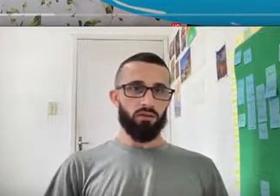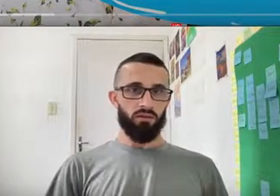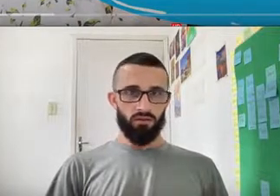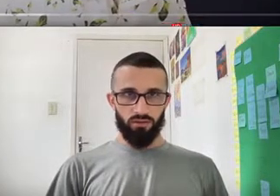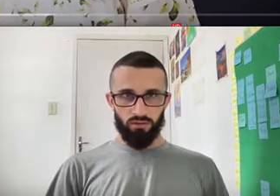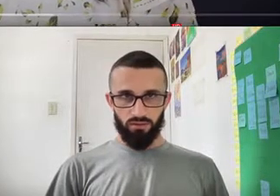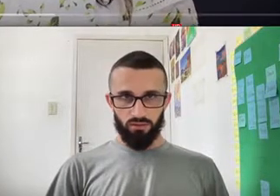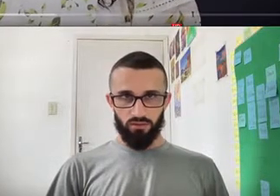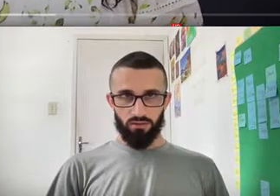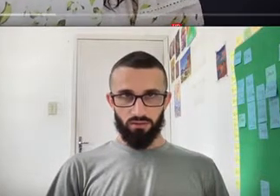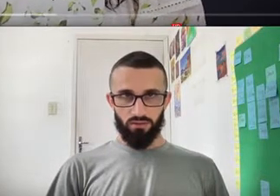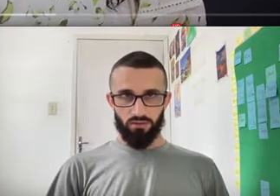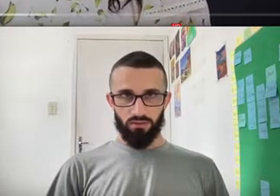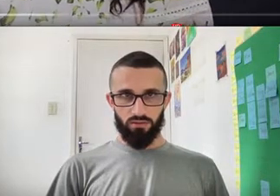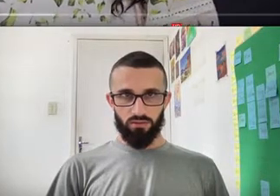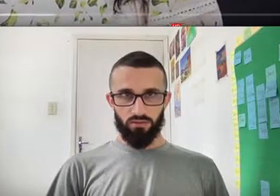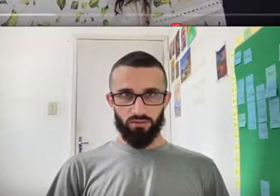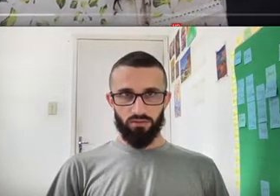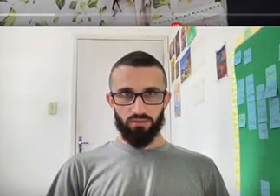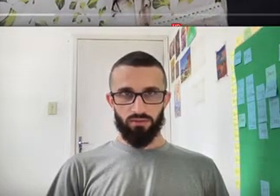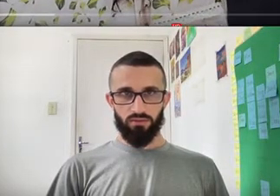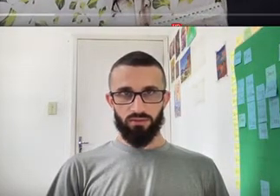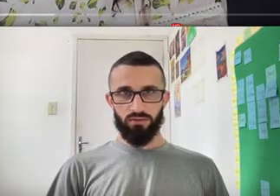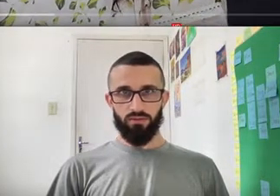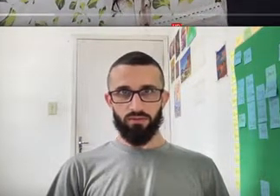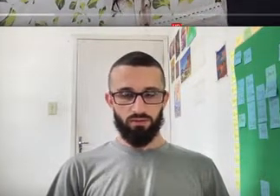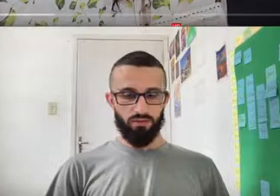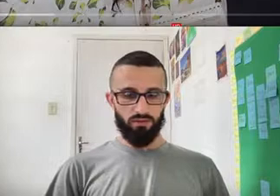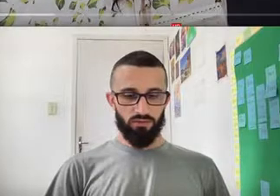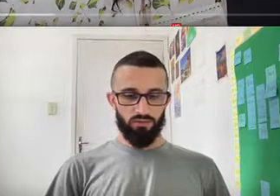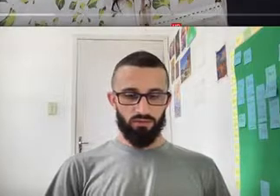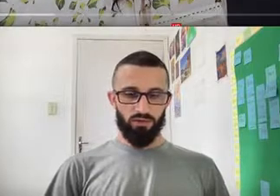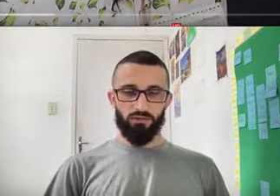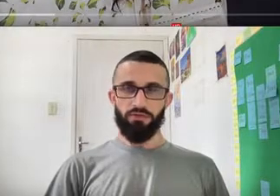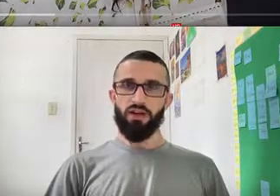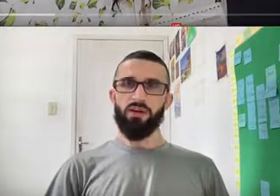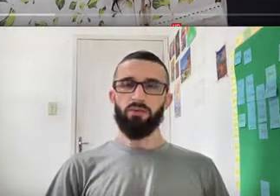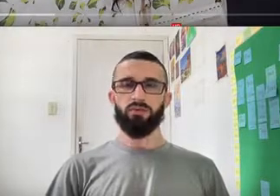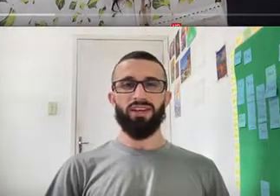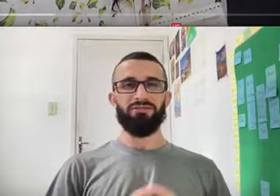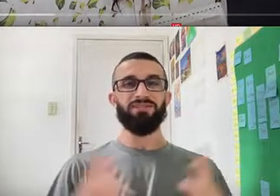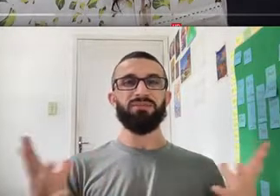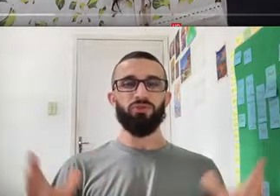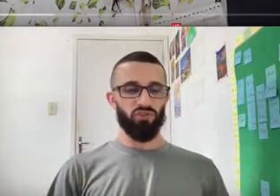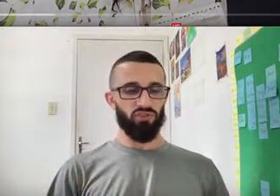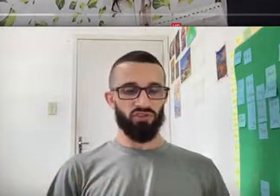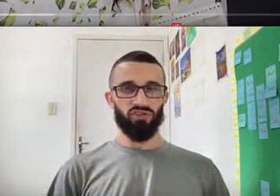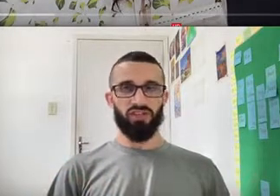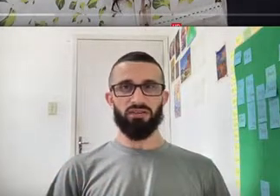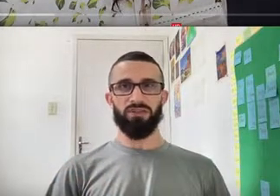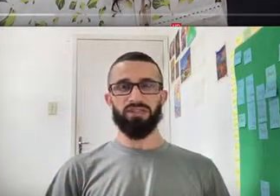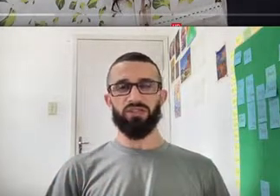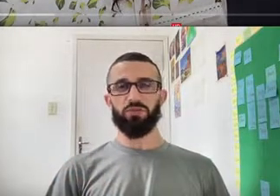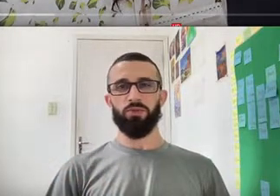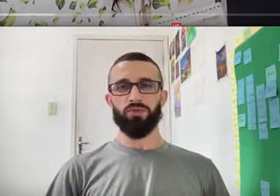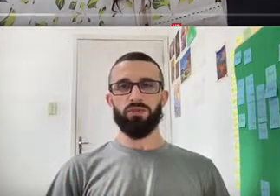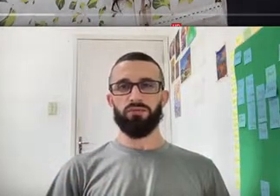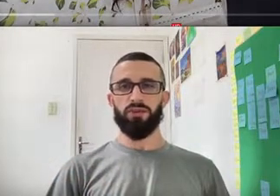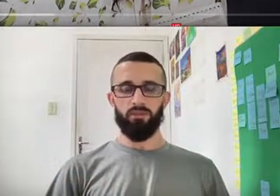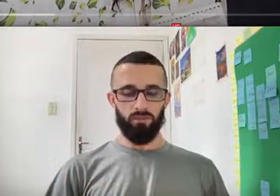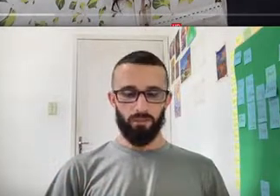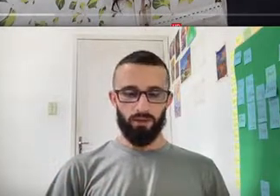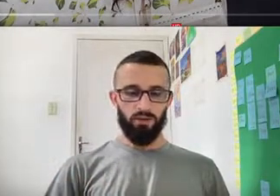Vão Lá Para Loucura 1 Vamos Que É Vamos Mas A Gente